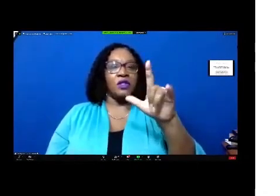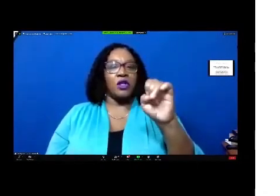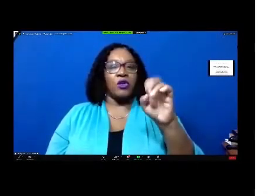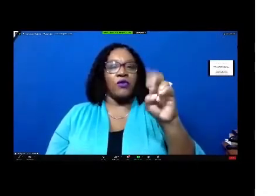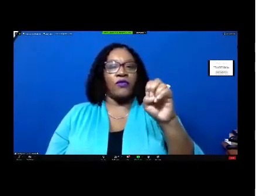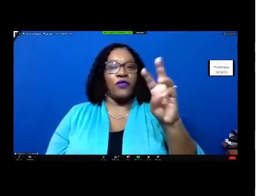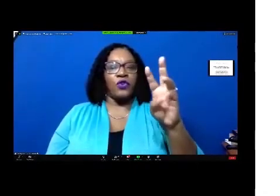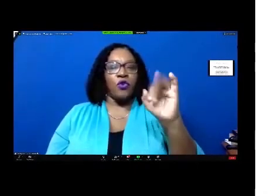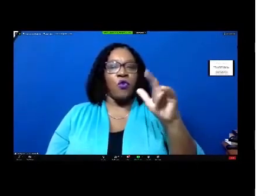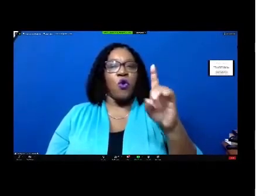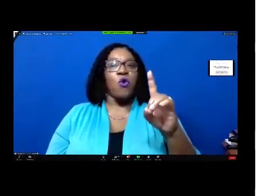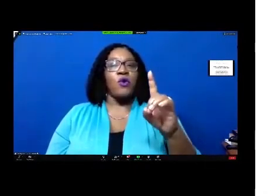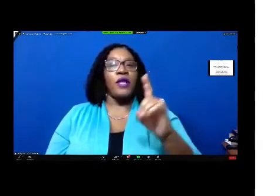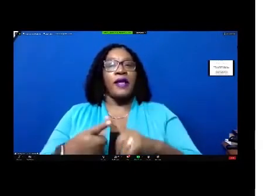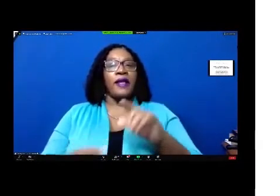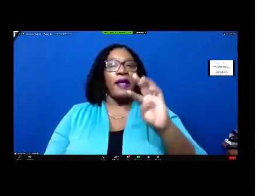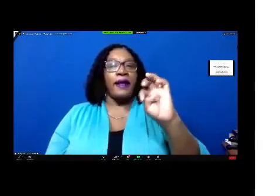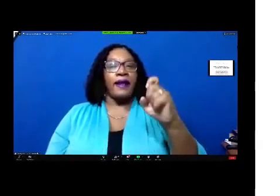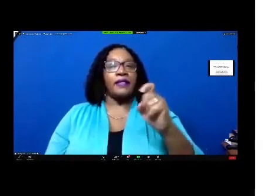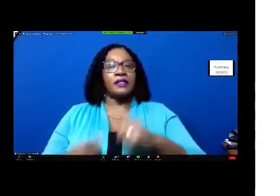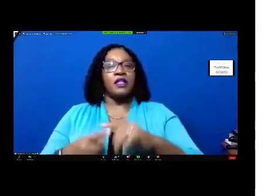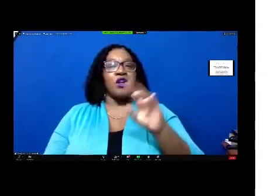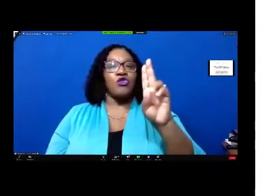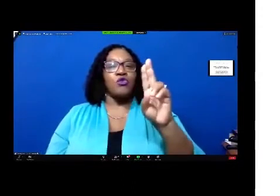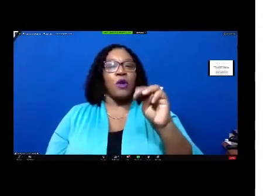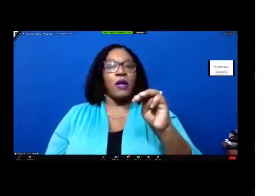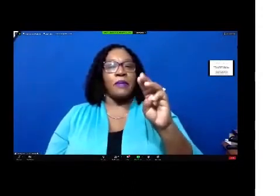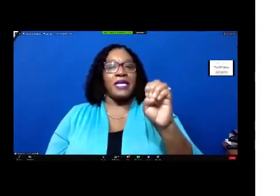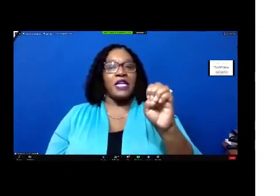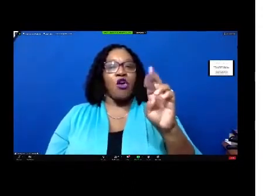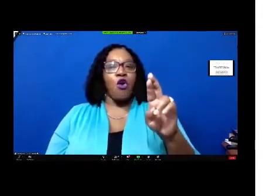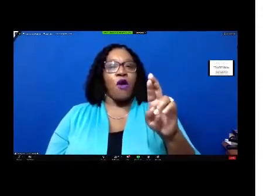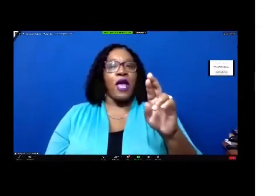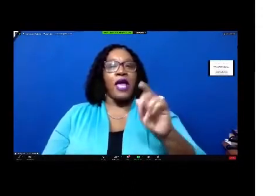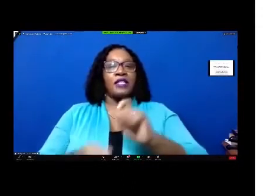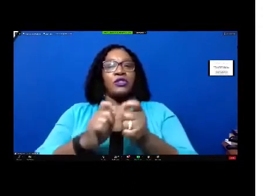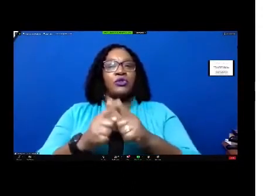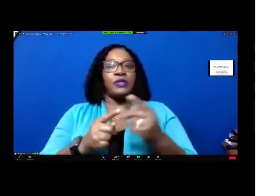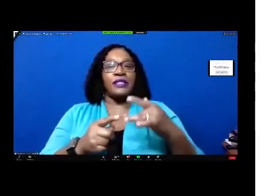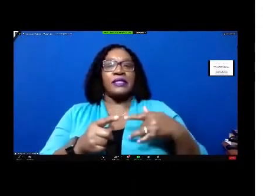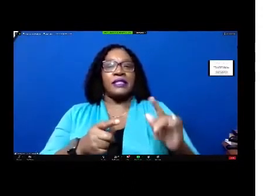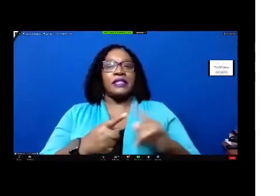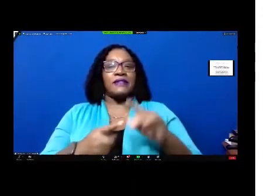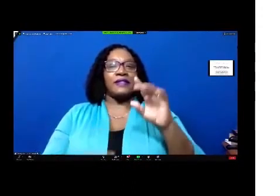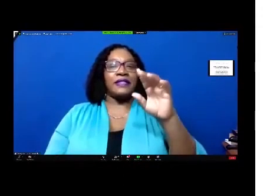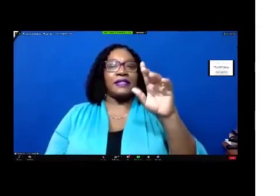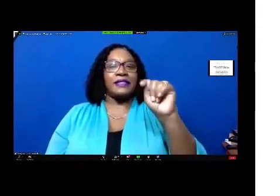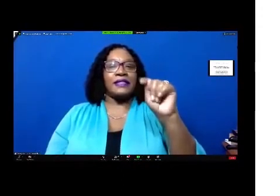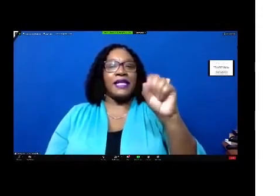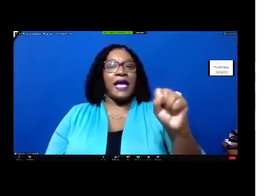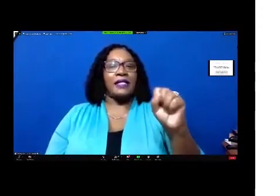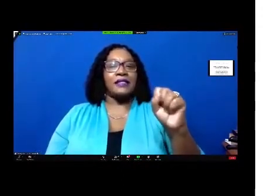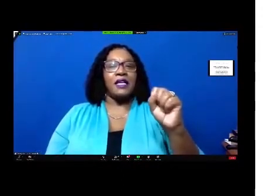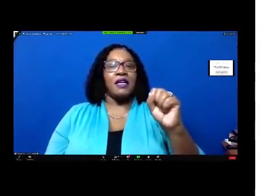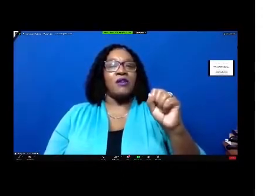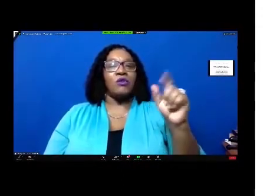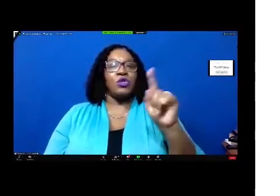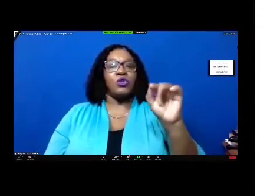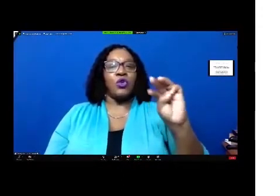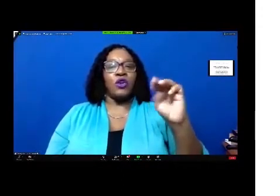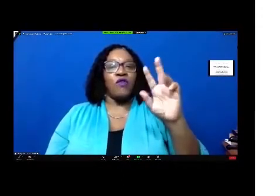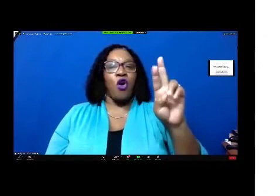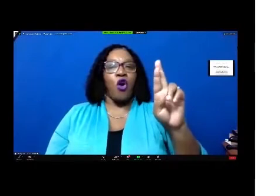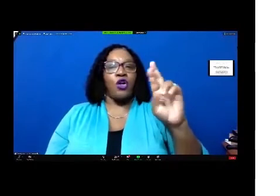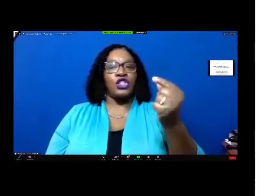the land use classification of uemr and transitional sensitive lands ts with the zoning of rg2 general